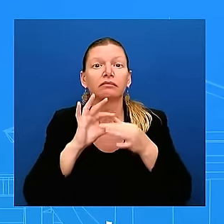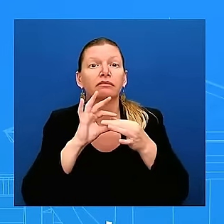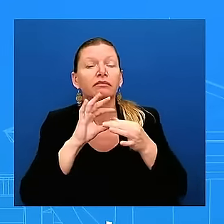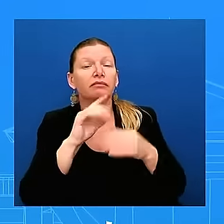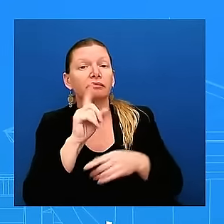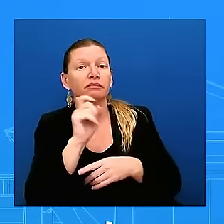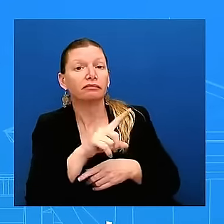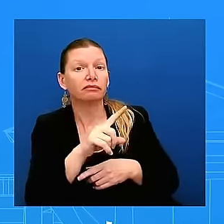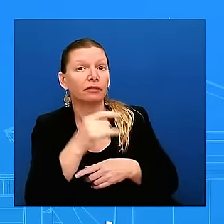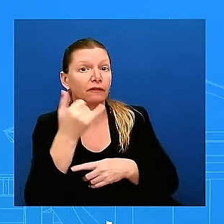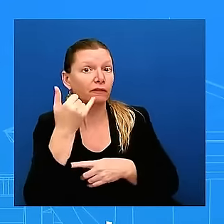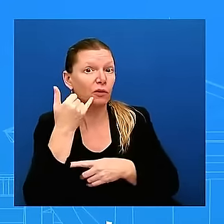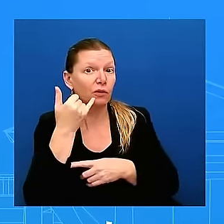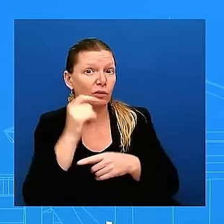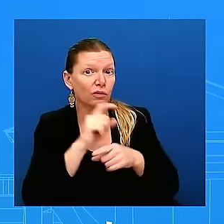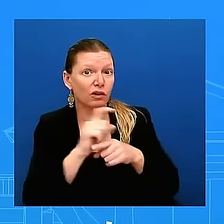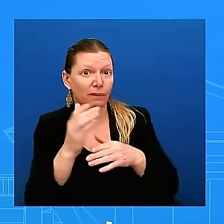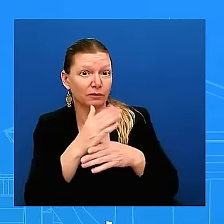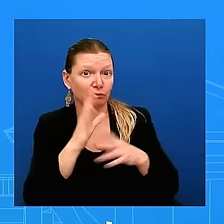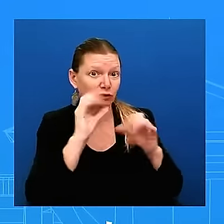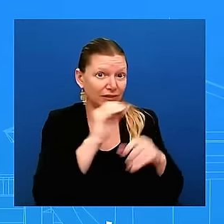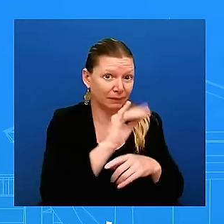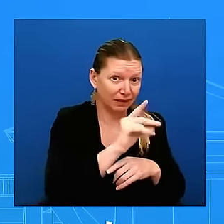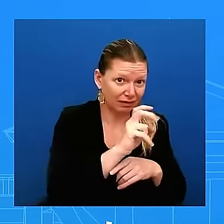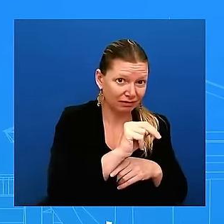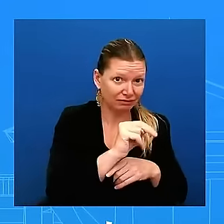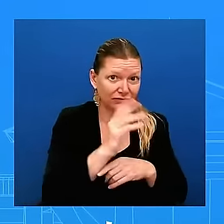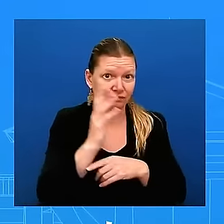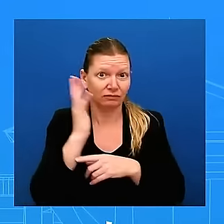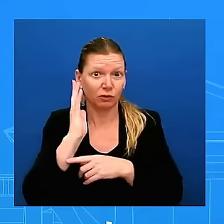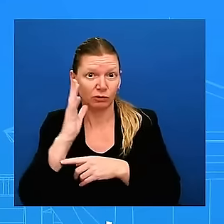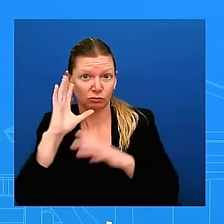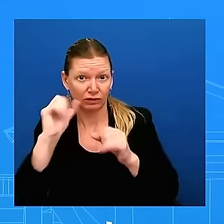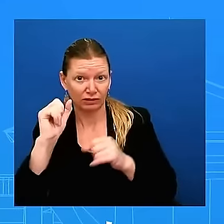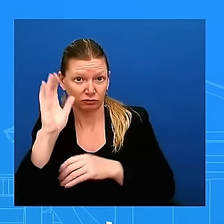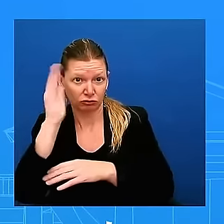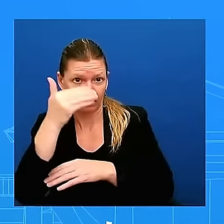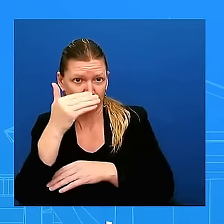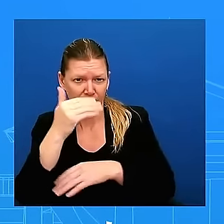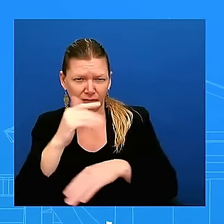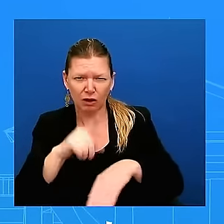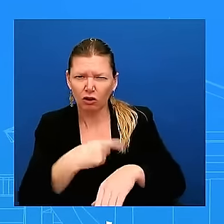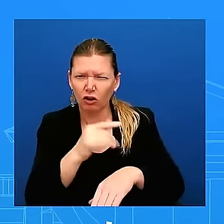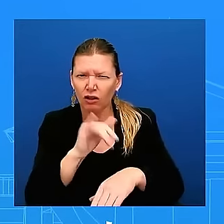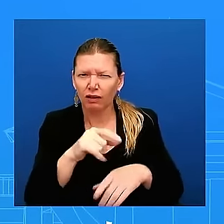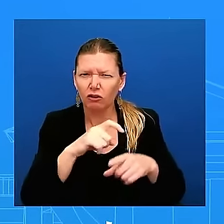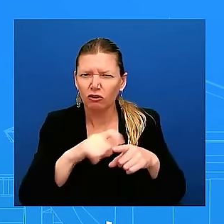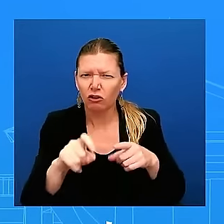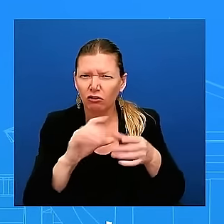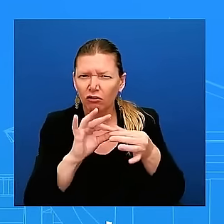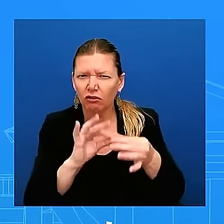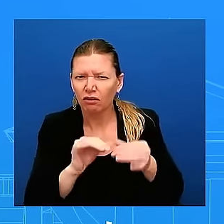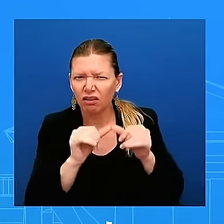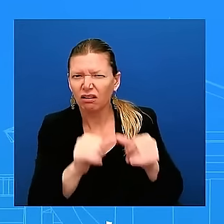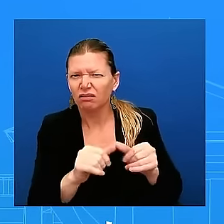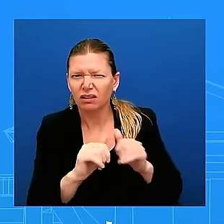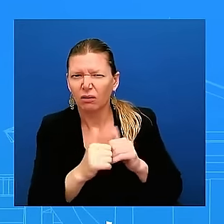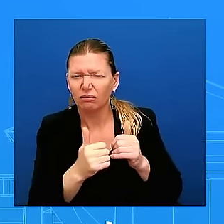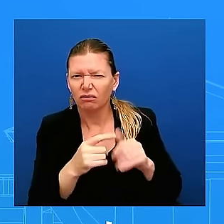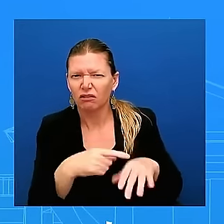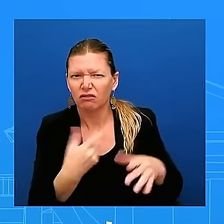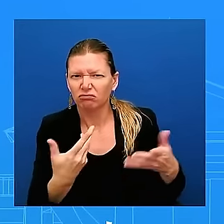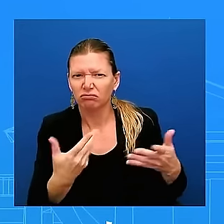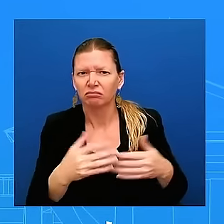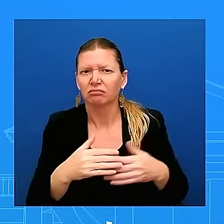the president called uh the former president and was relieved that he was safe uh and um and the former president